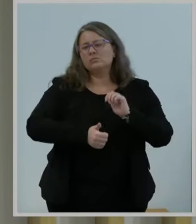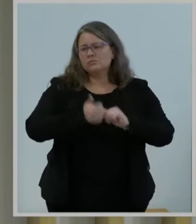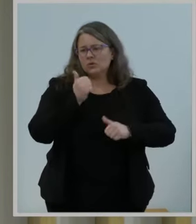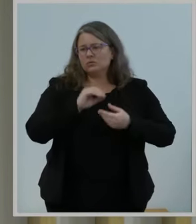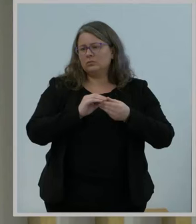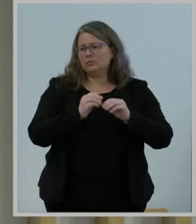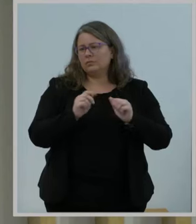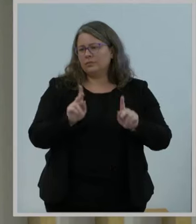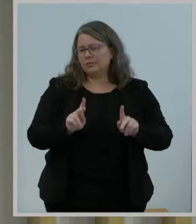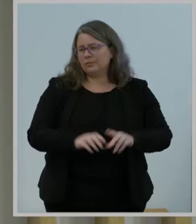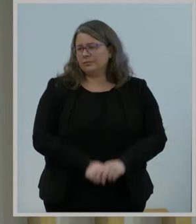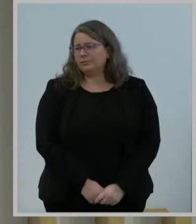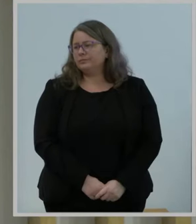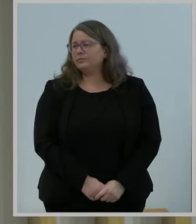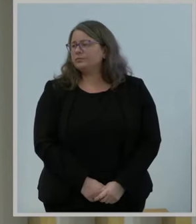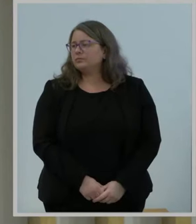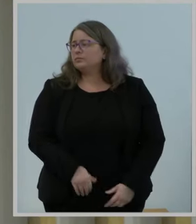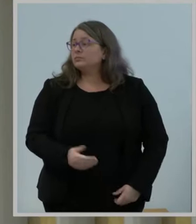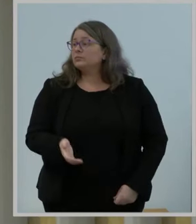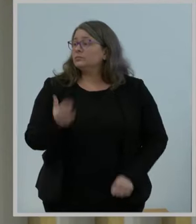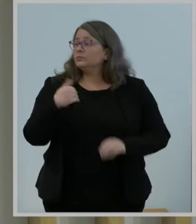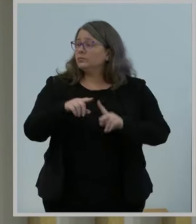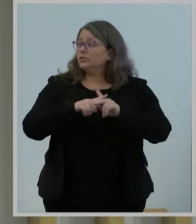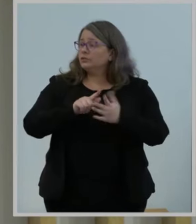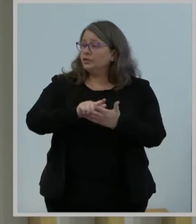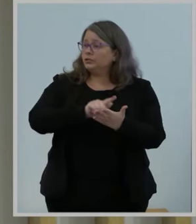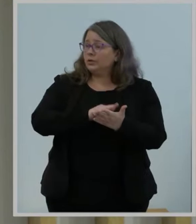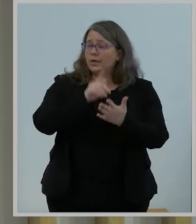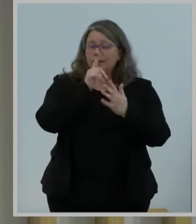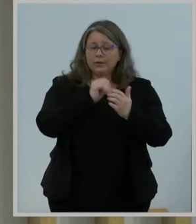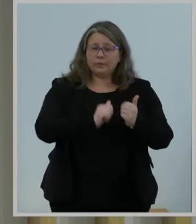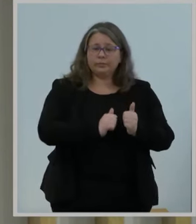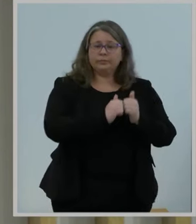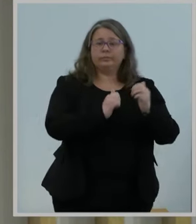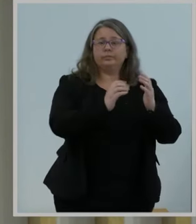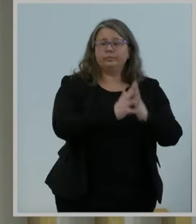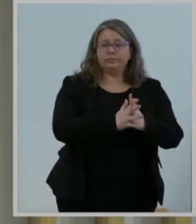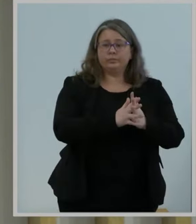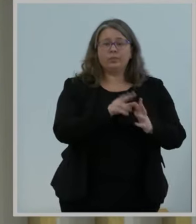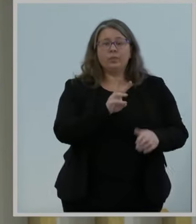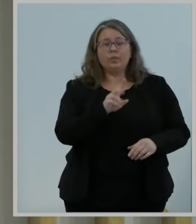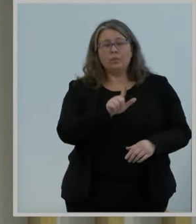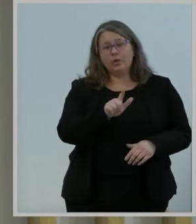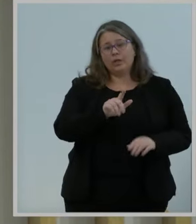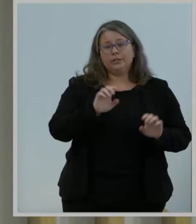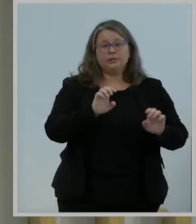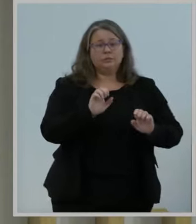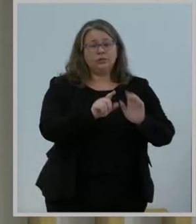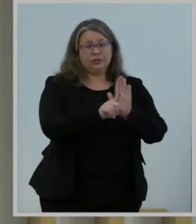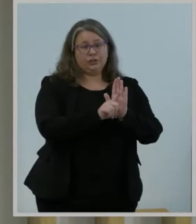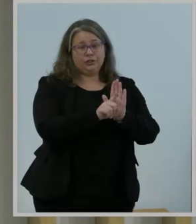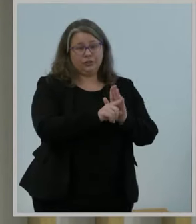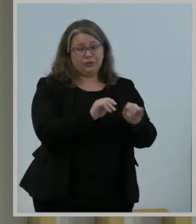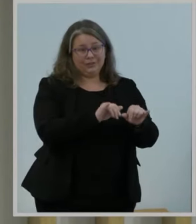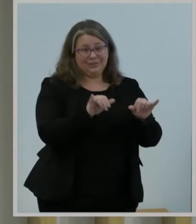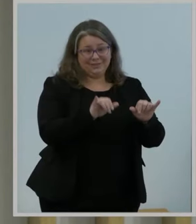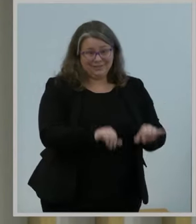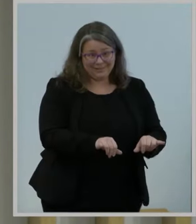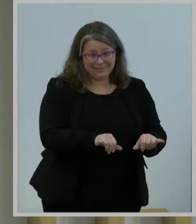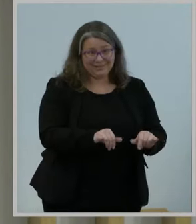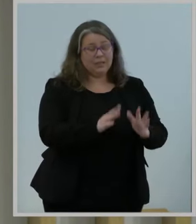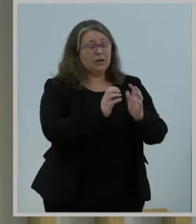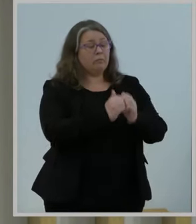emergency alert system and was signed into law in 2008, is starting to show its age.